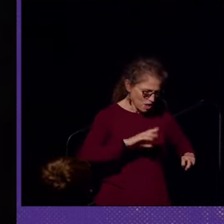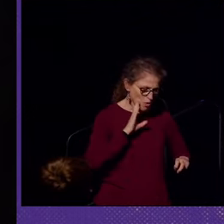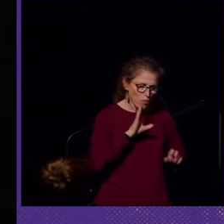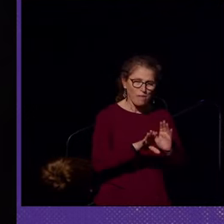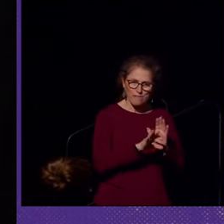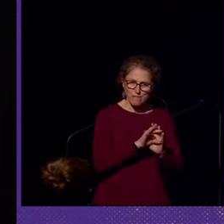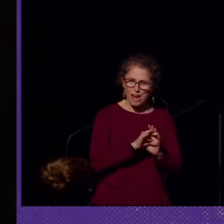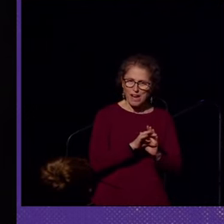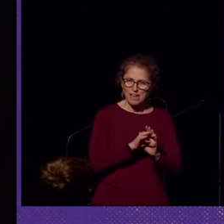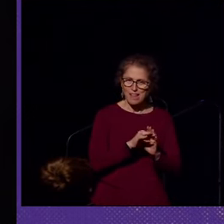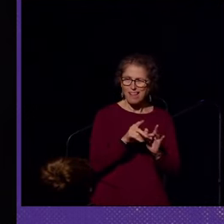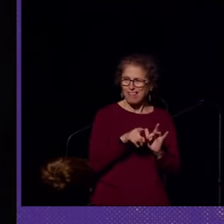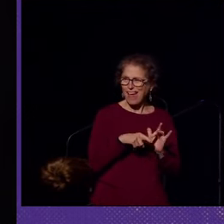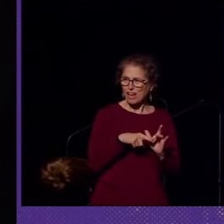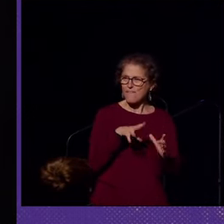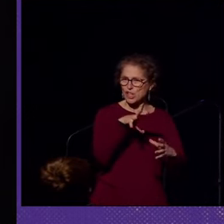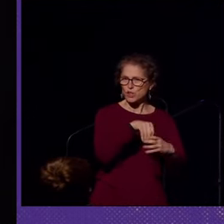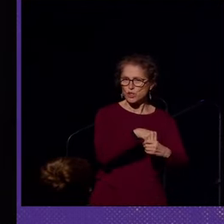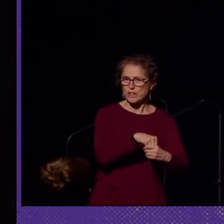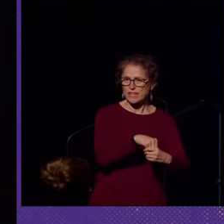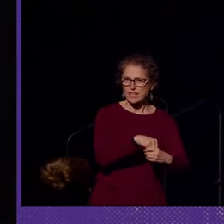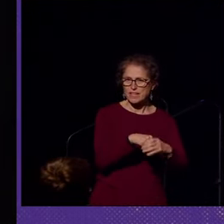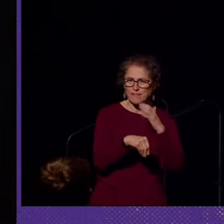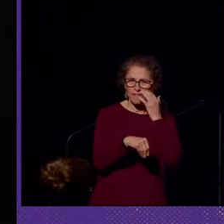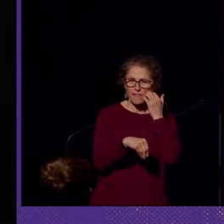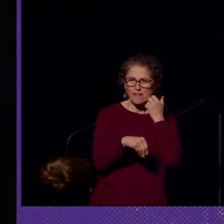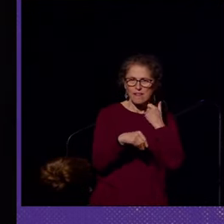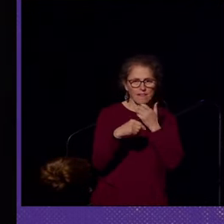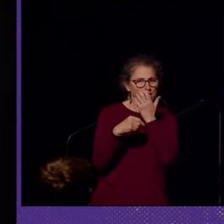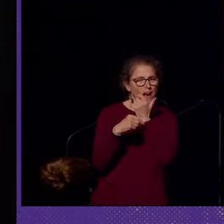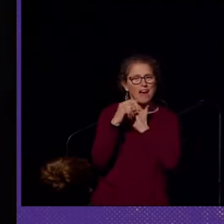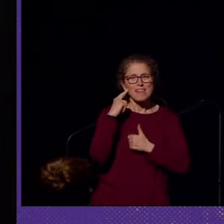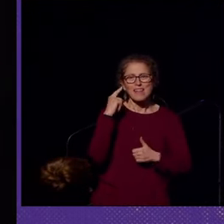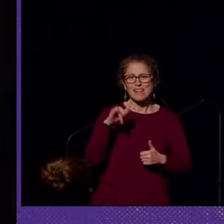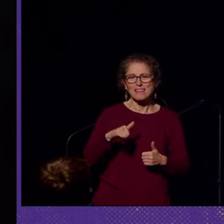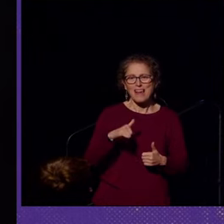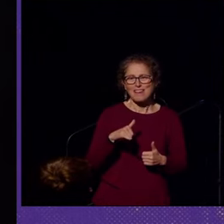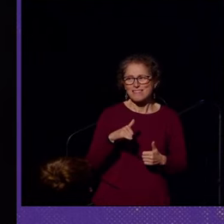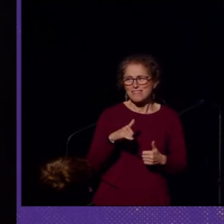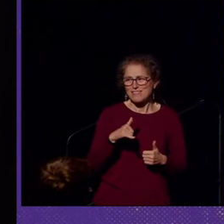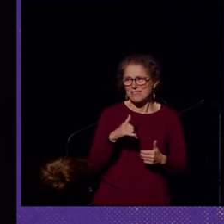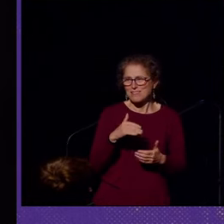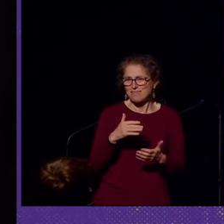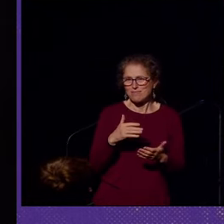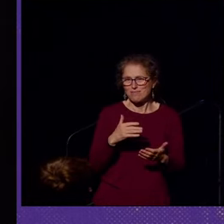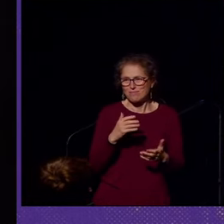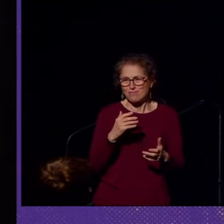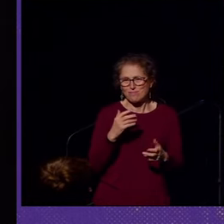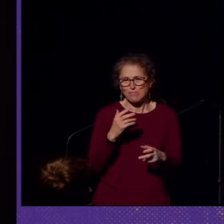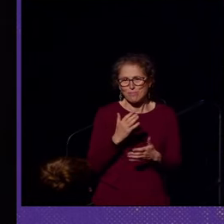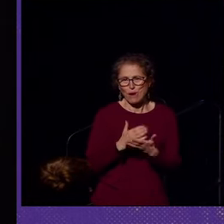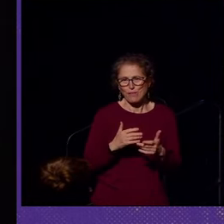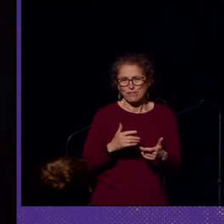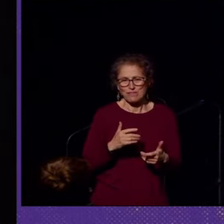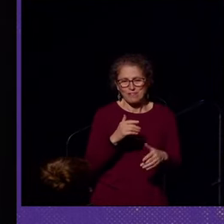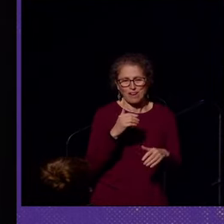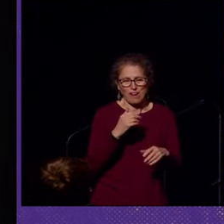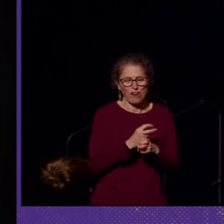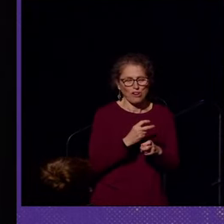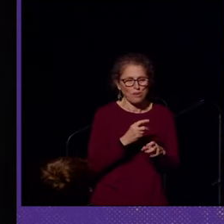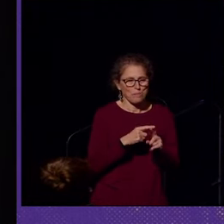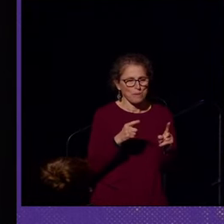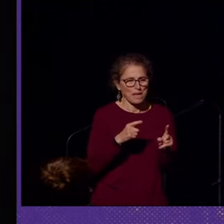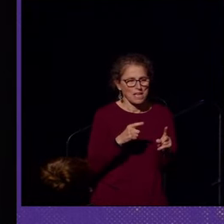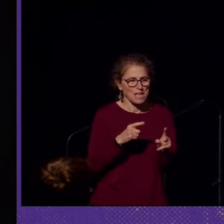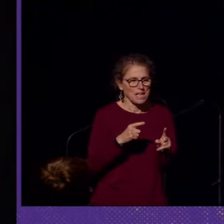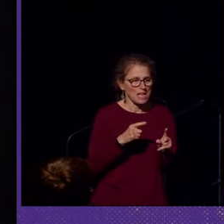inclusivity. I think that's just how people are. But as